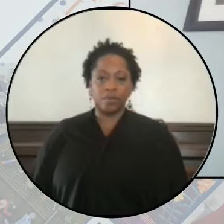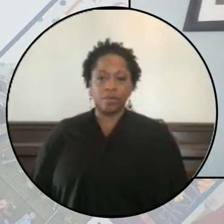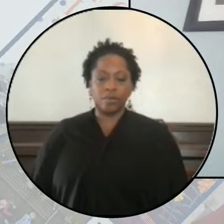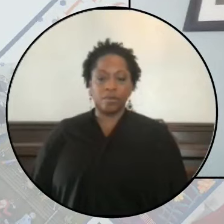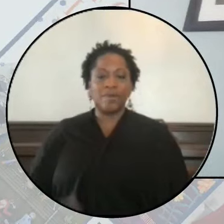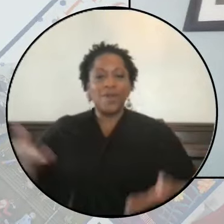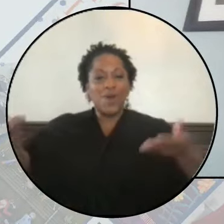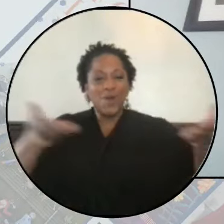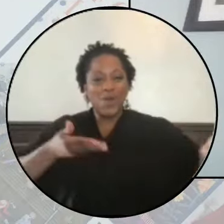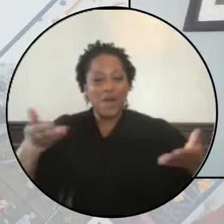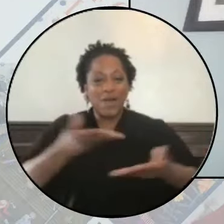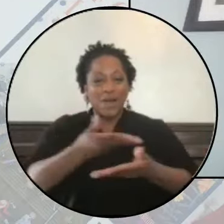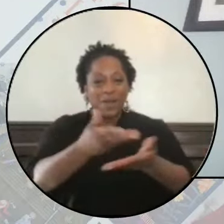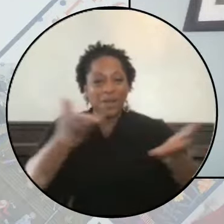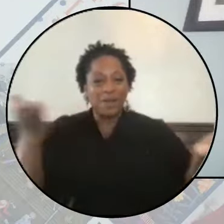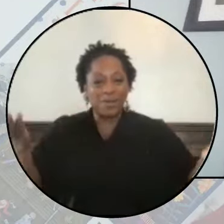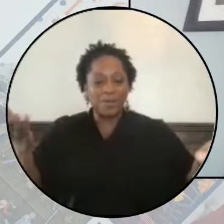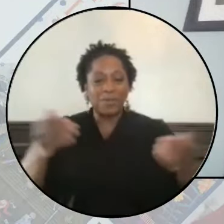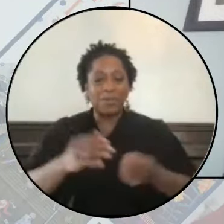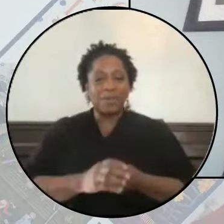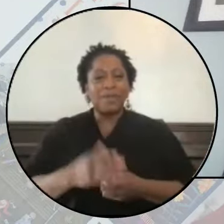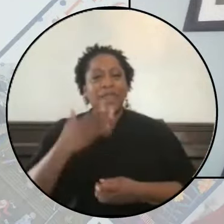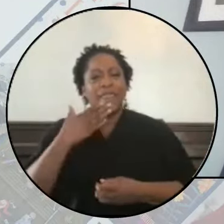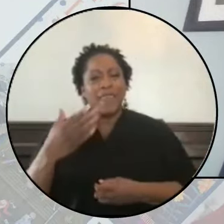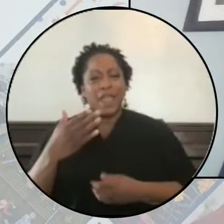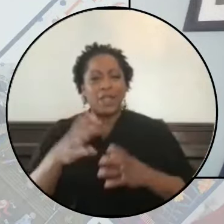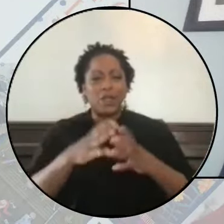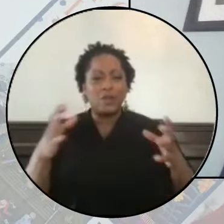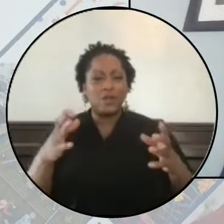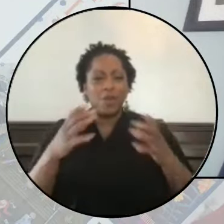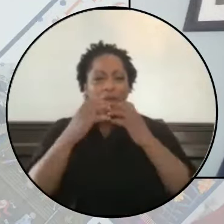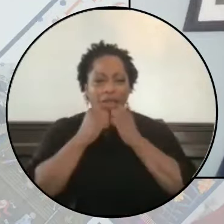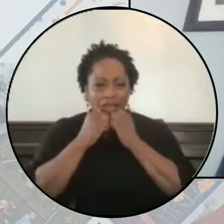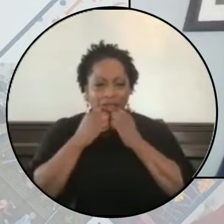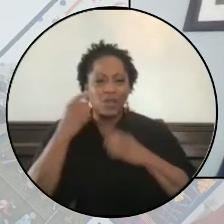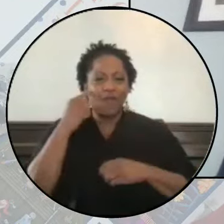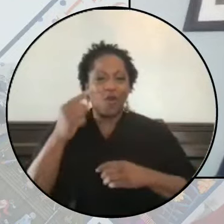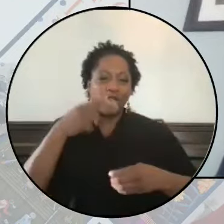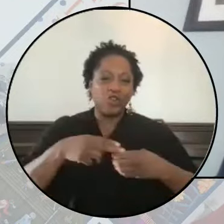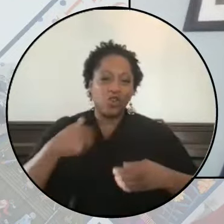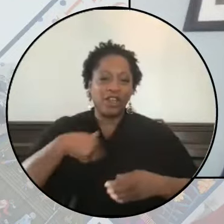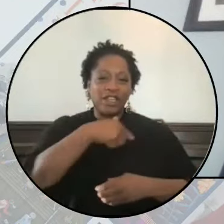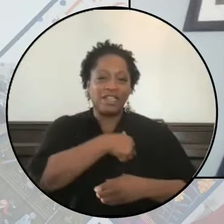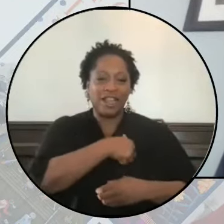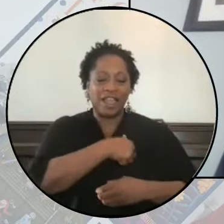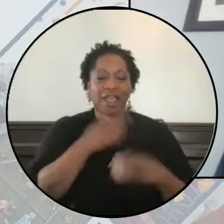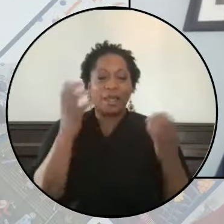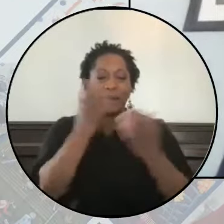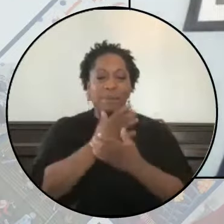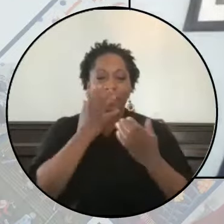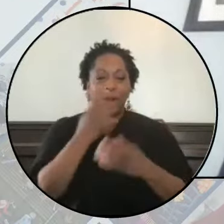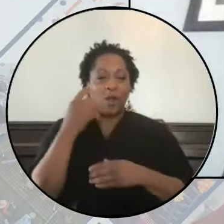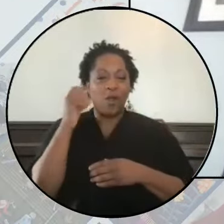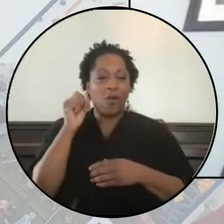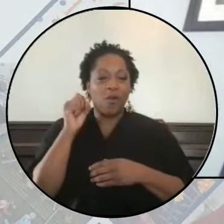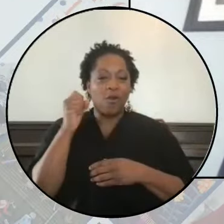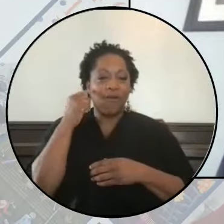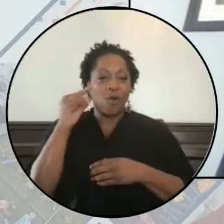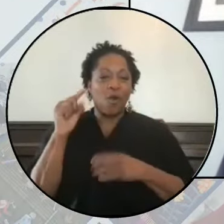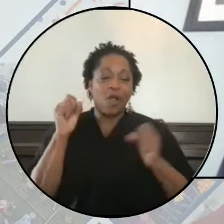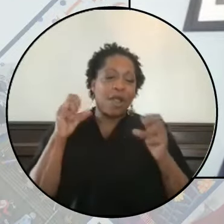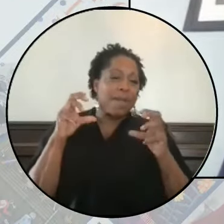Welcome, everyone. Thank you so much for joining us today for a very